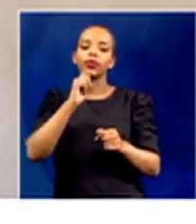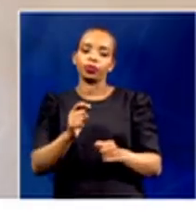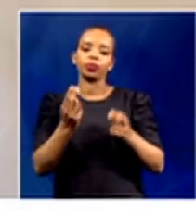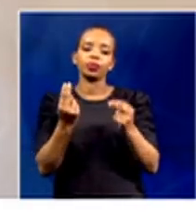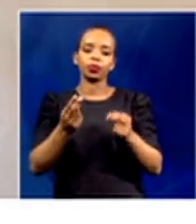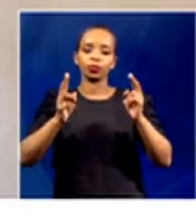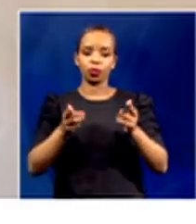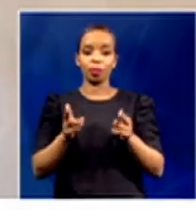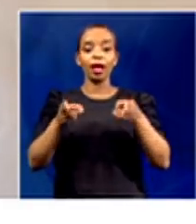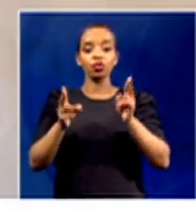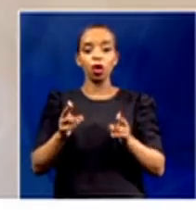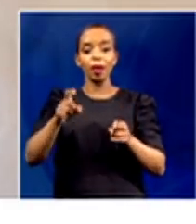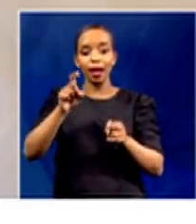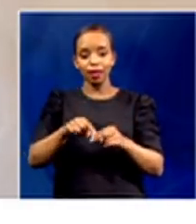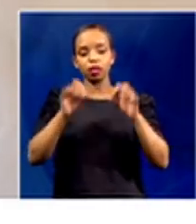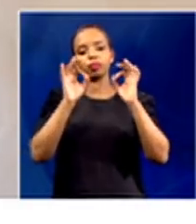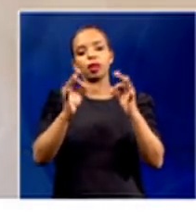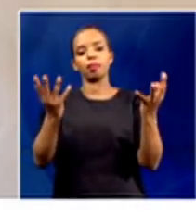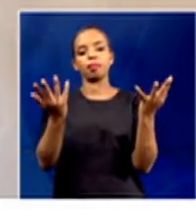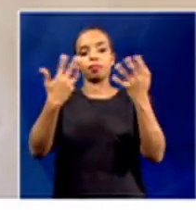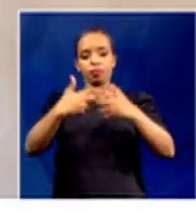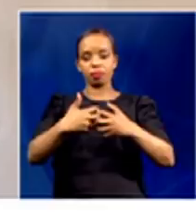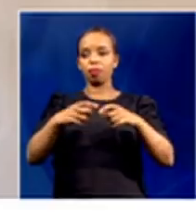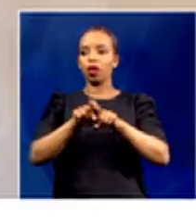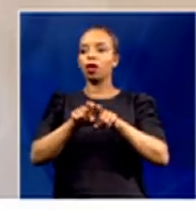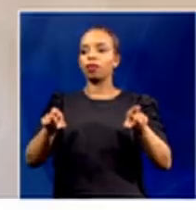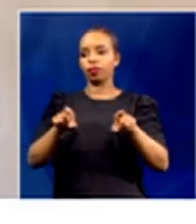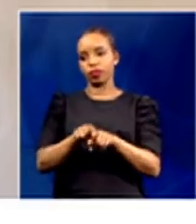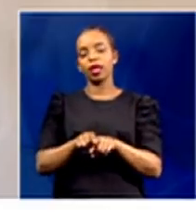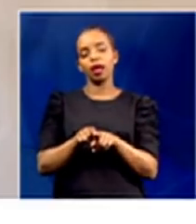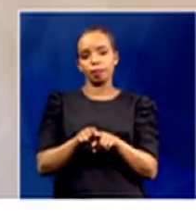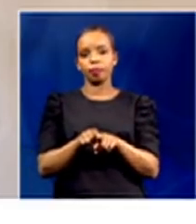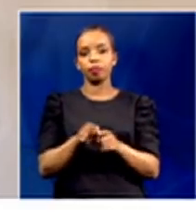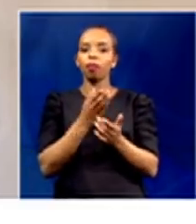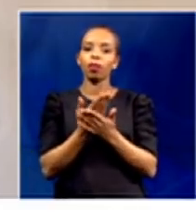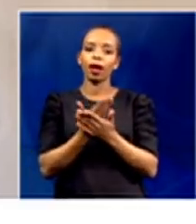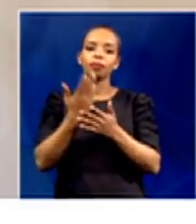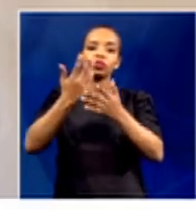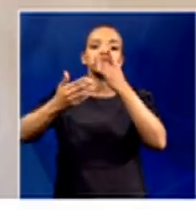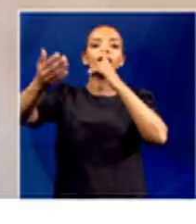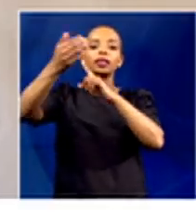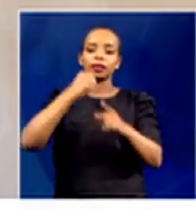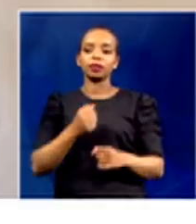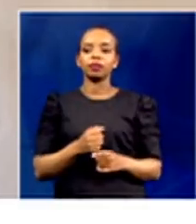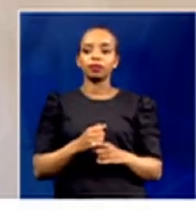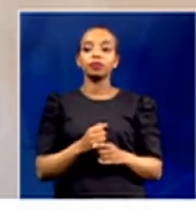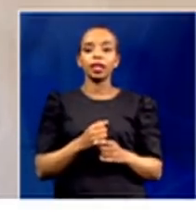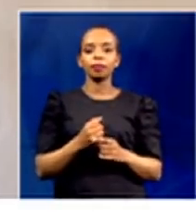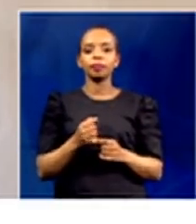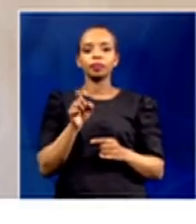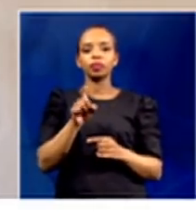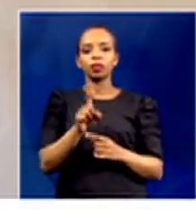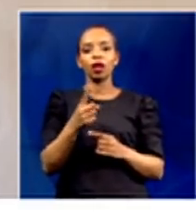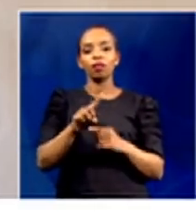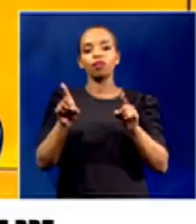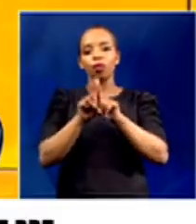where that will be conducive for learning and teaching to take place and such that our learners should be able to achieve all access, quality education for them